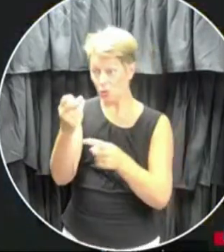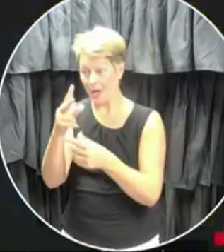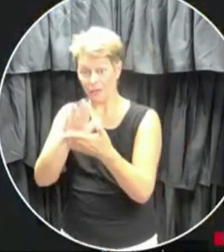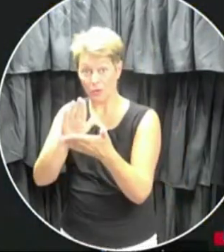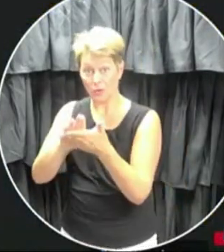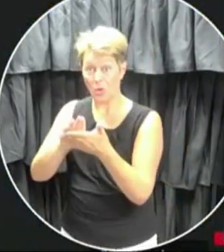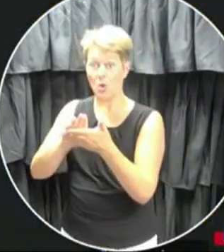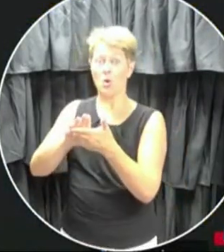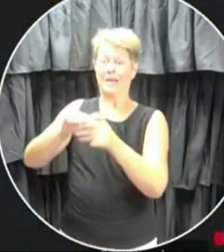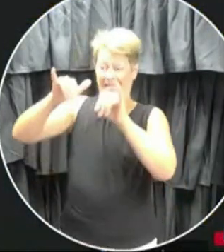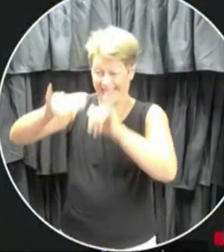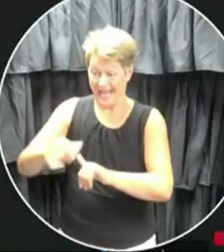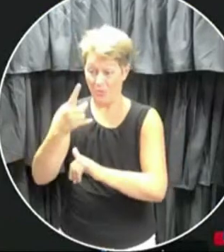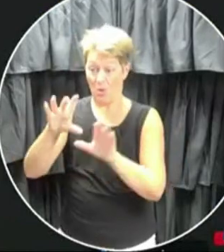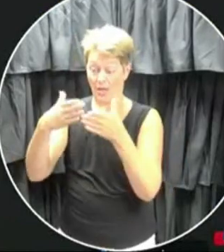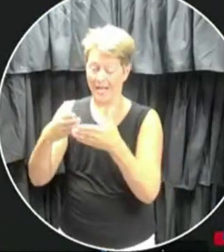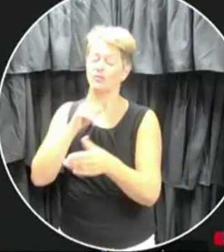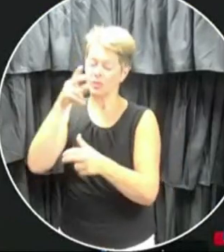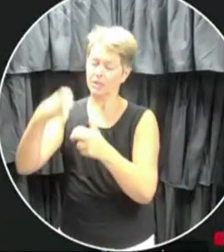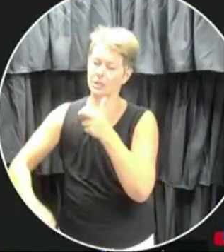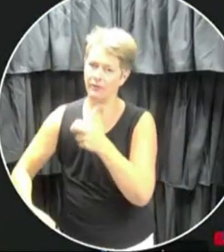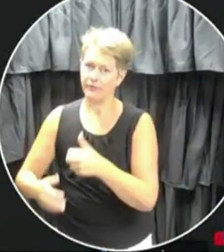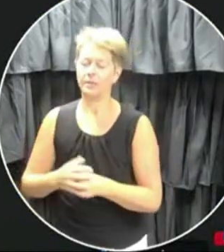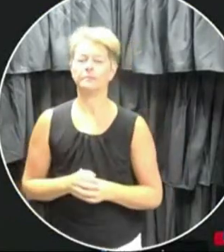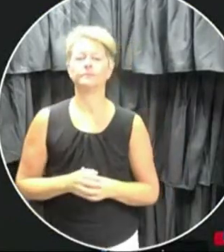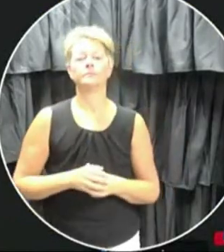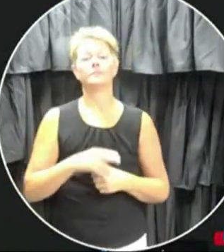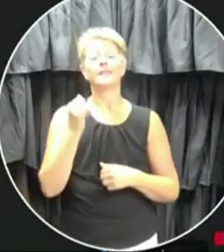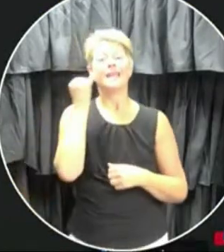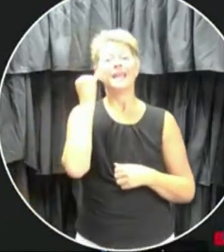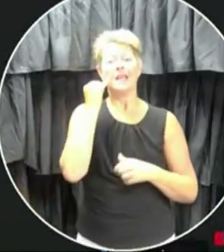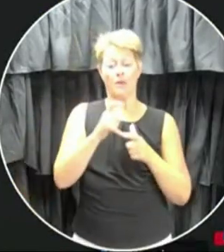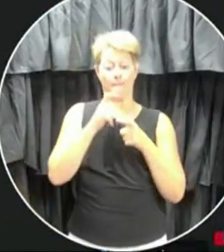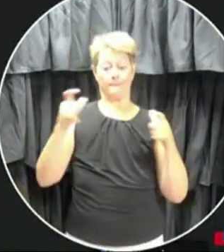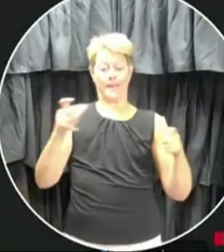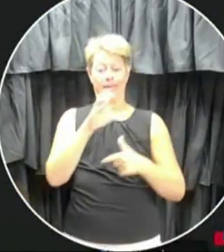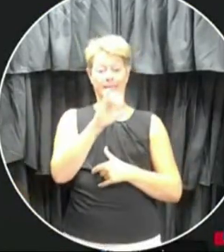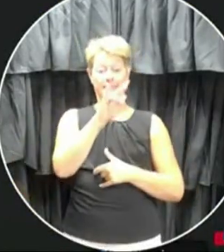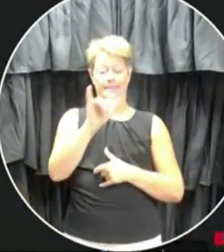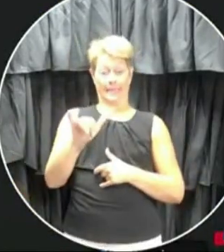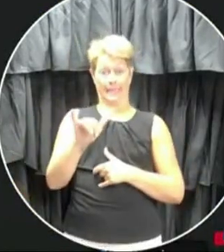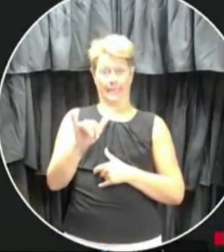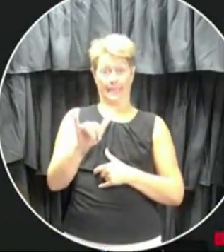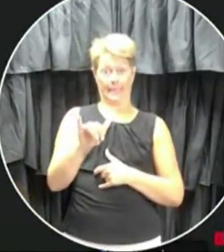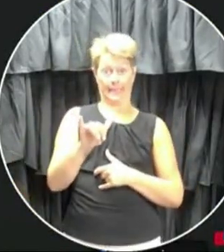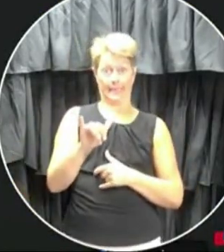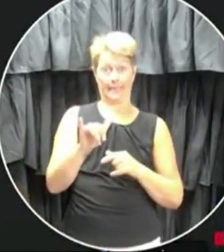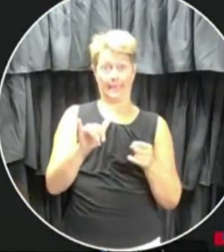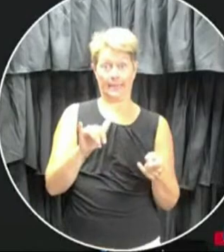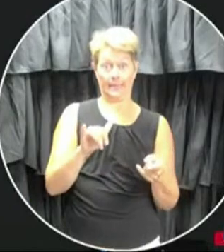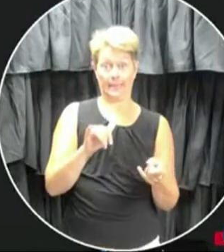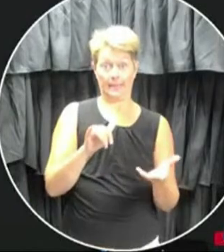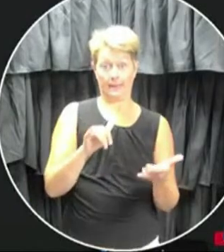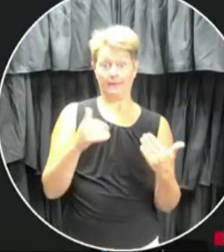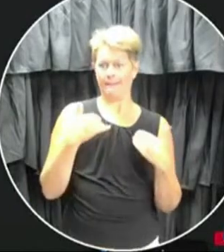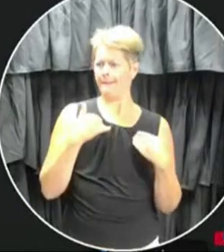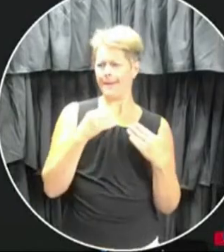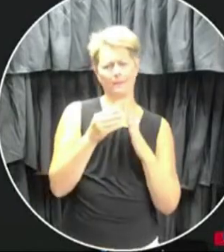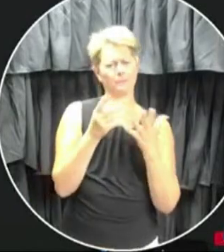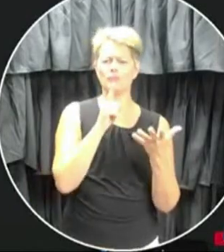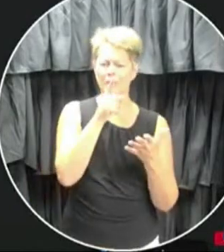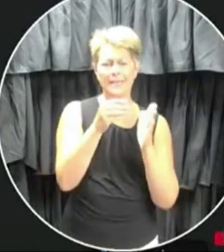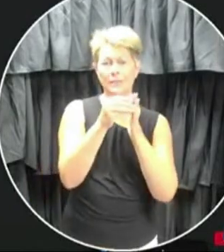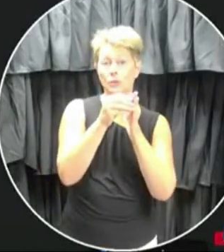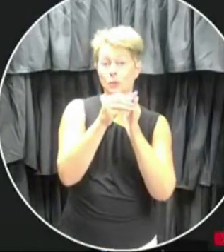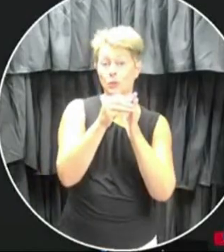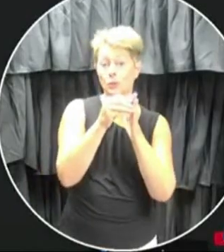larger school setting, say in an urban setting, where you already had classes of 25 students and